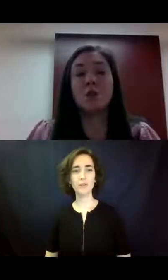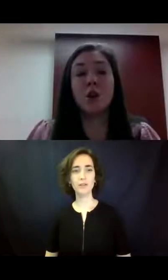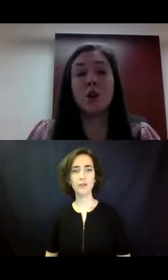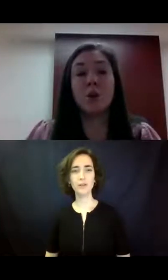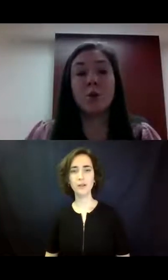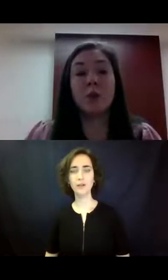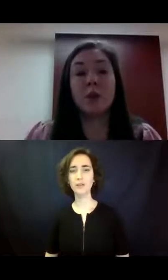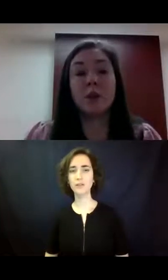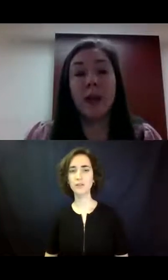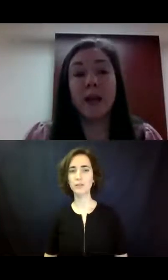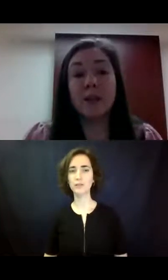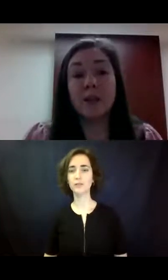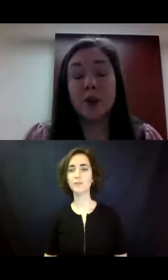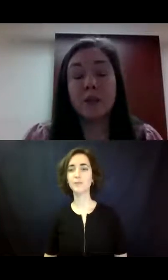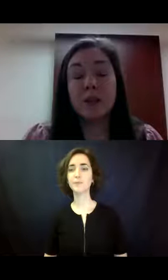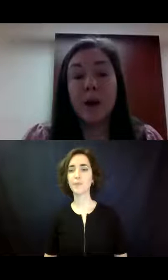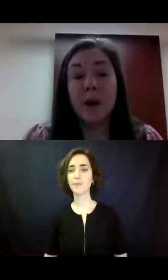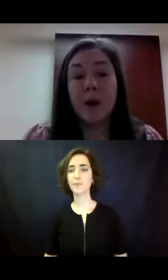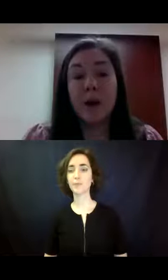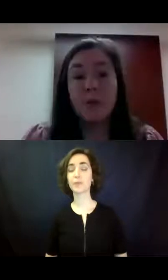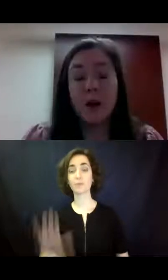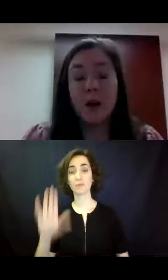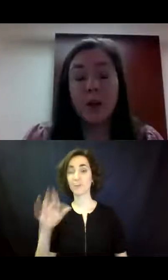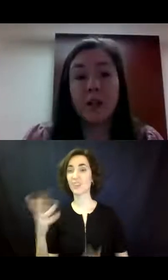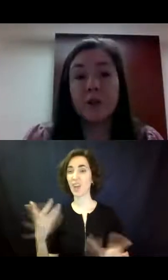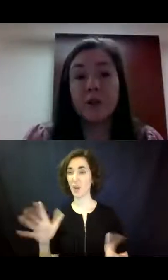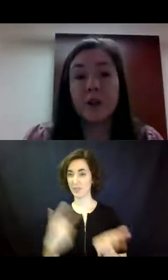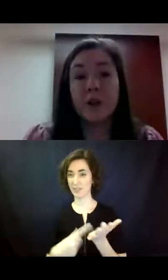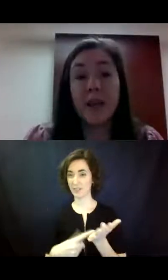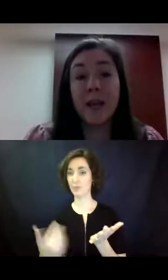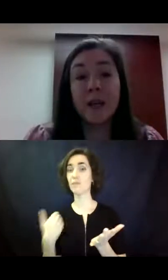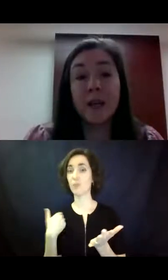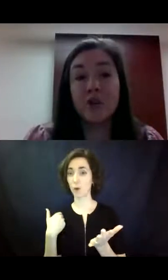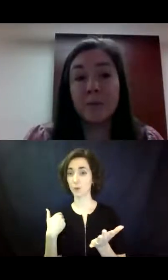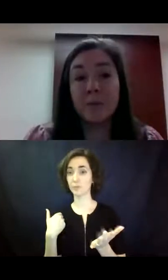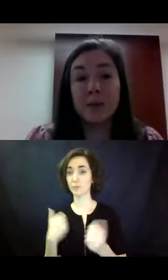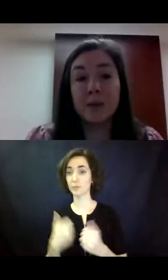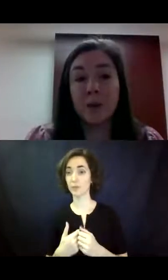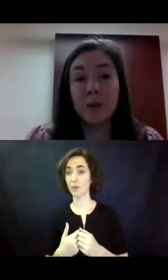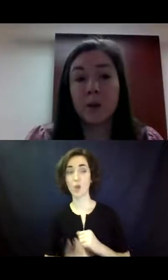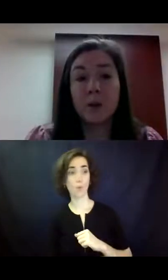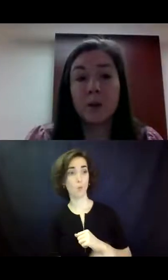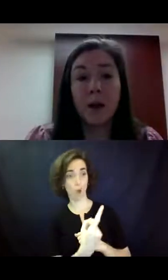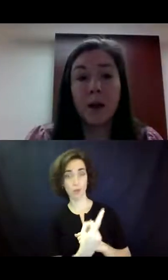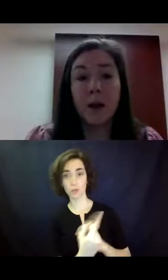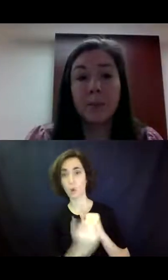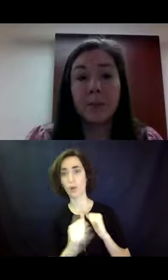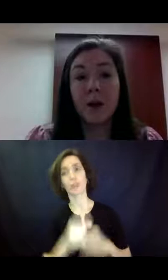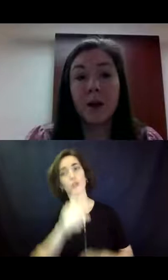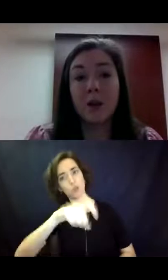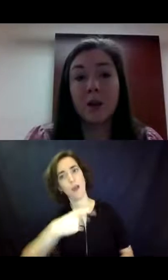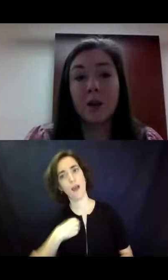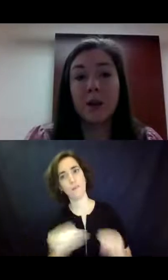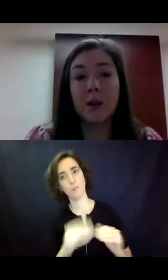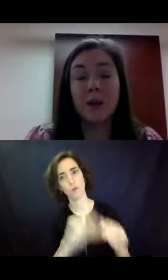So, like I talked about, um, earlier, there can and should be more than one supporter, um, depending